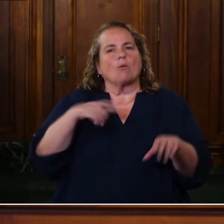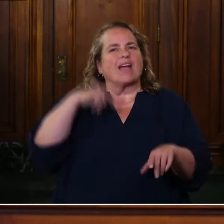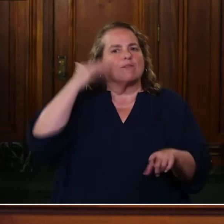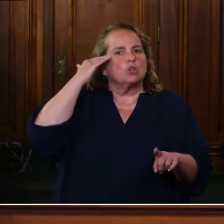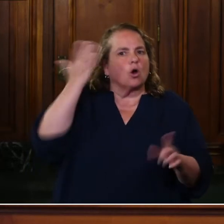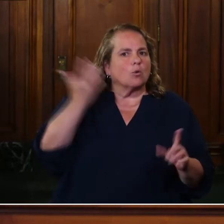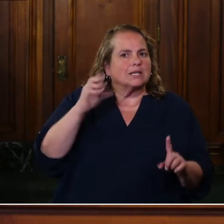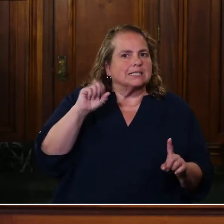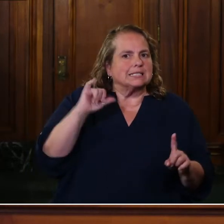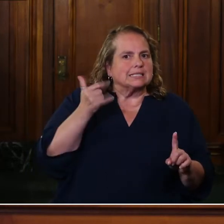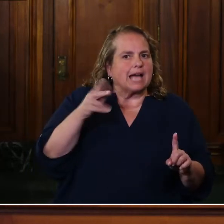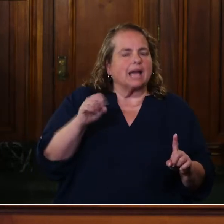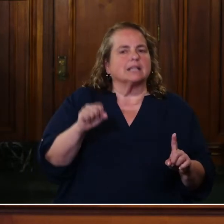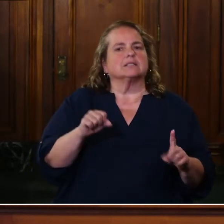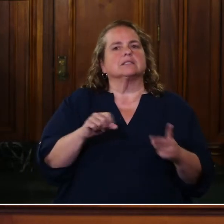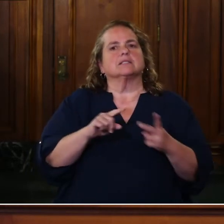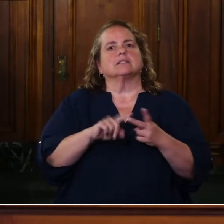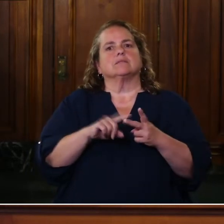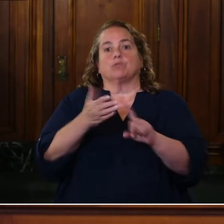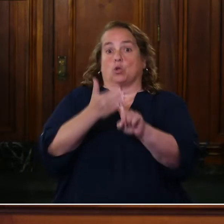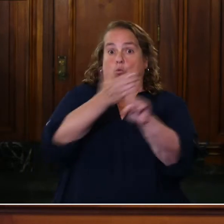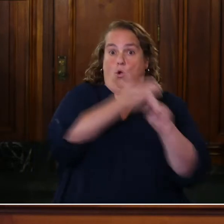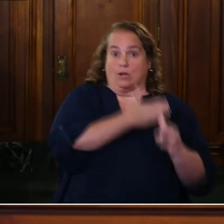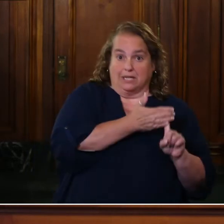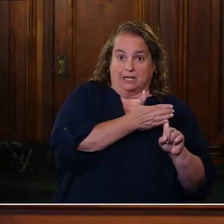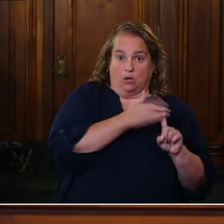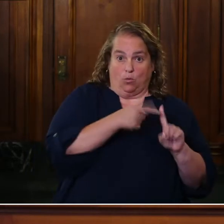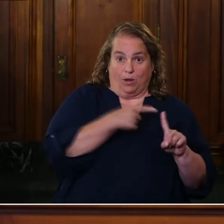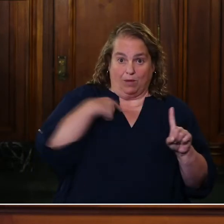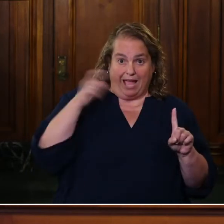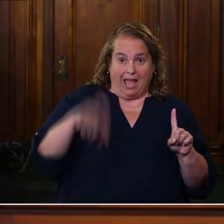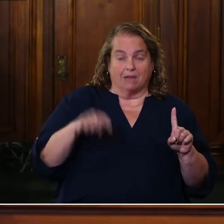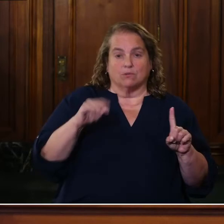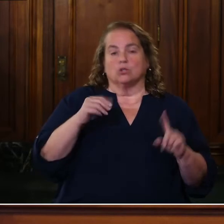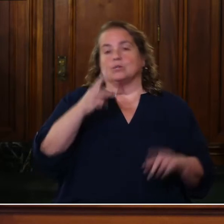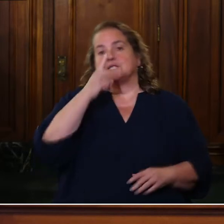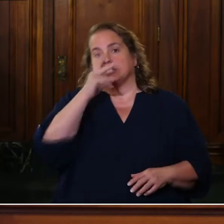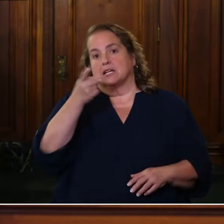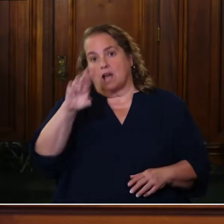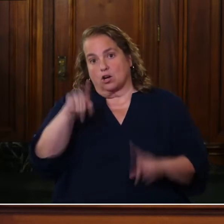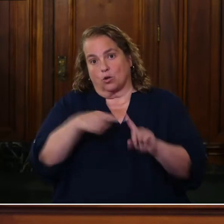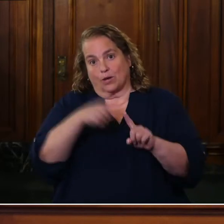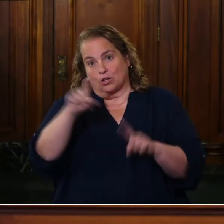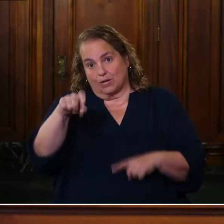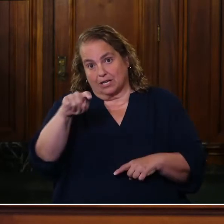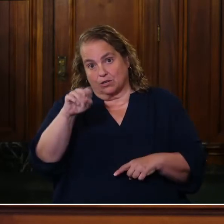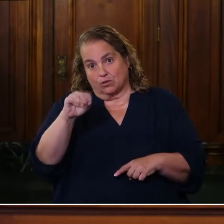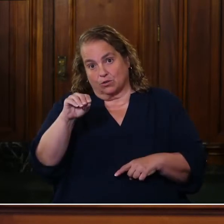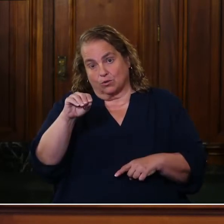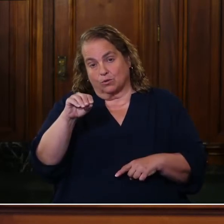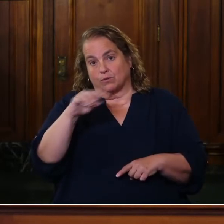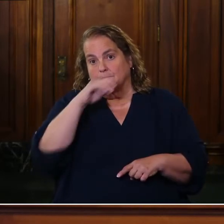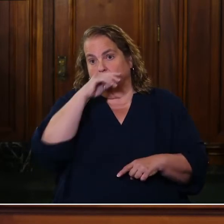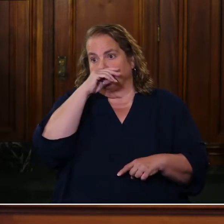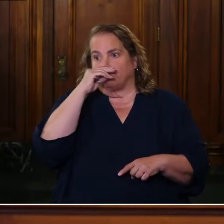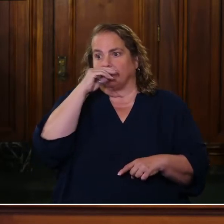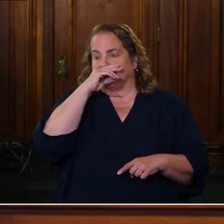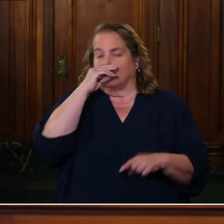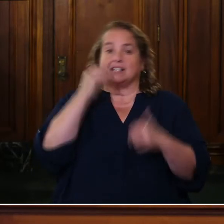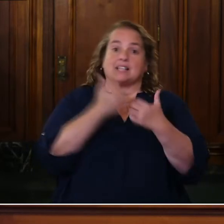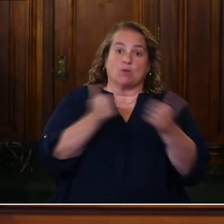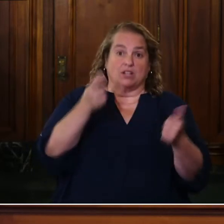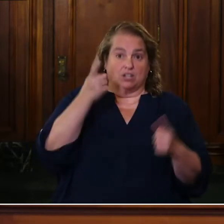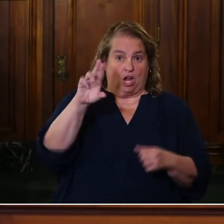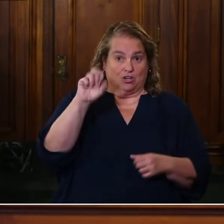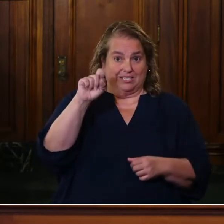signs, we're willing to quarantine when we have to, and we go see a doctor when we need to separately. Dr. Stack made sure to